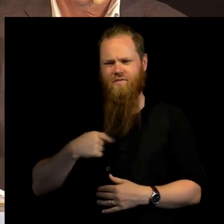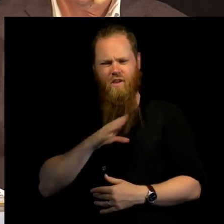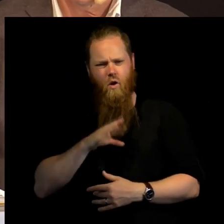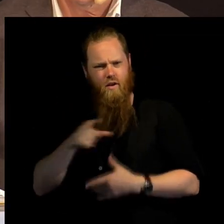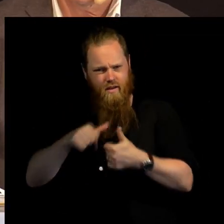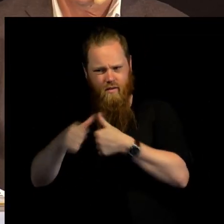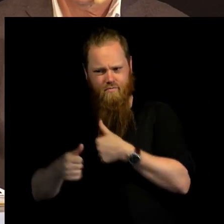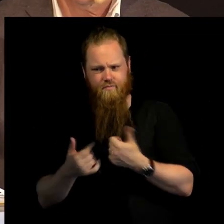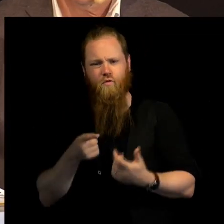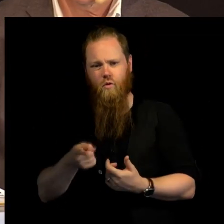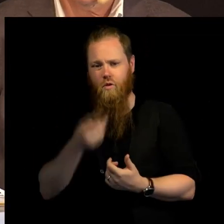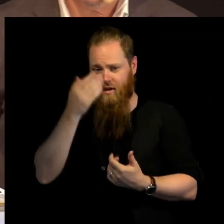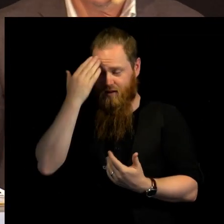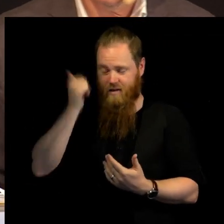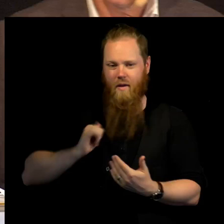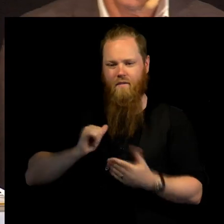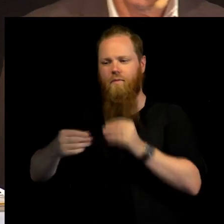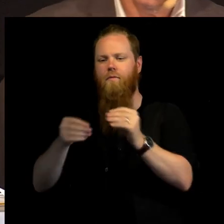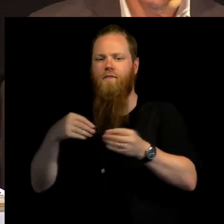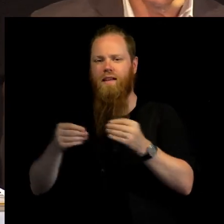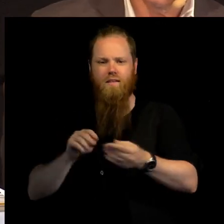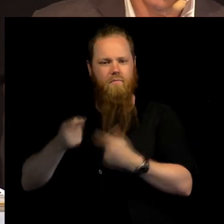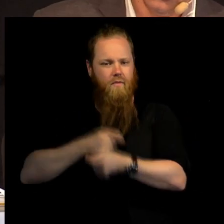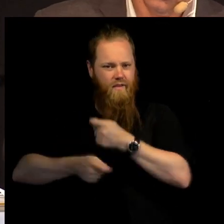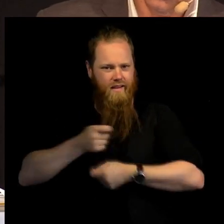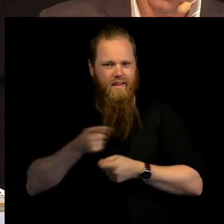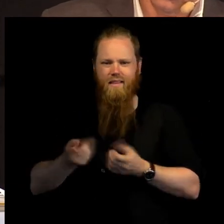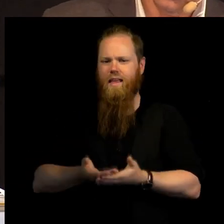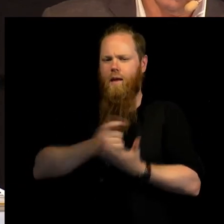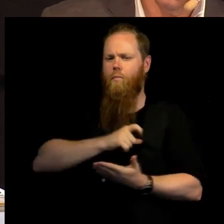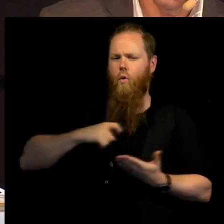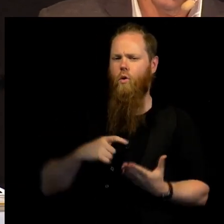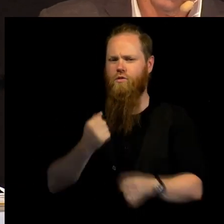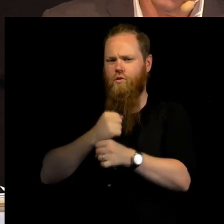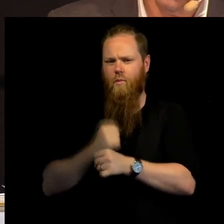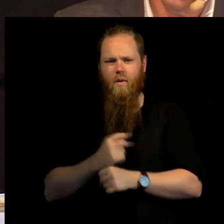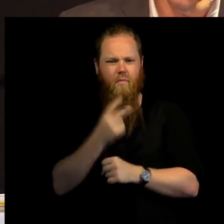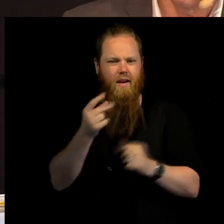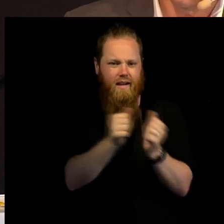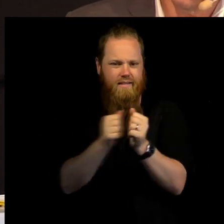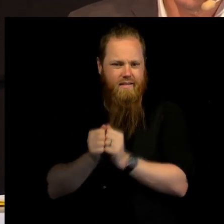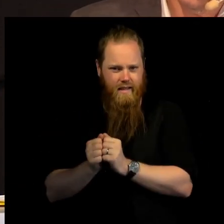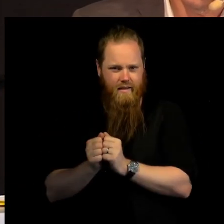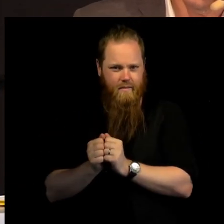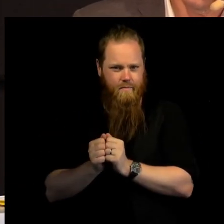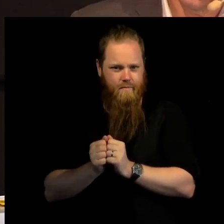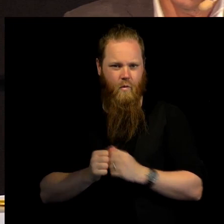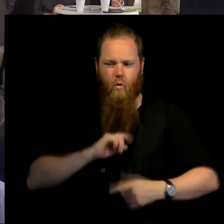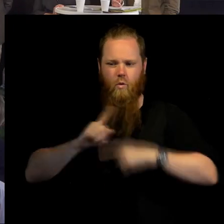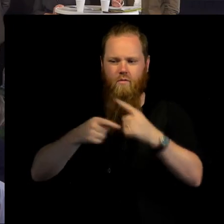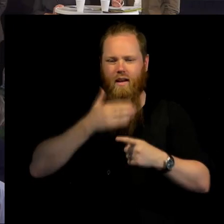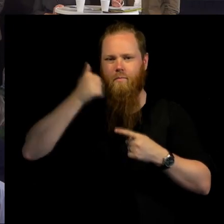pressure on the situation to also help us being able to work in a different way and better bridge the humanitarian development peace nexus.